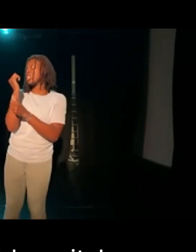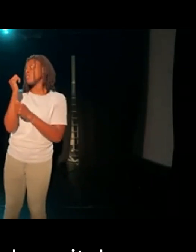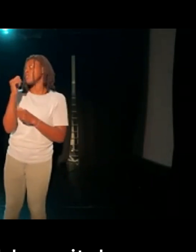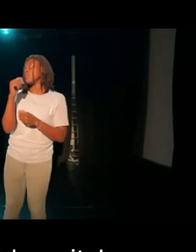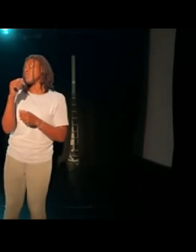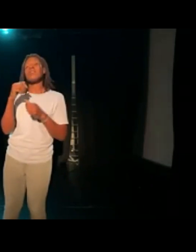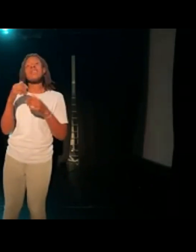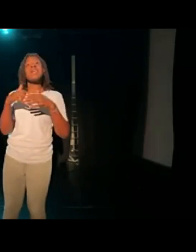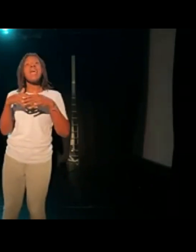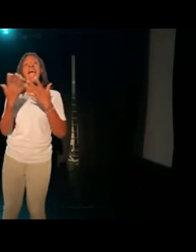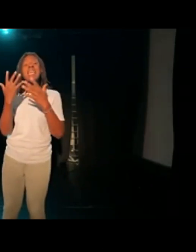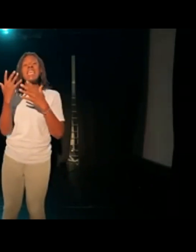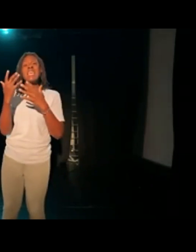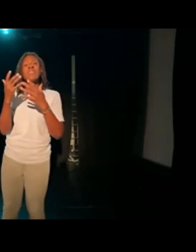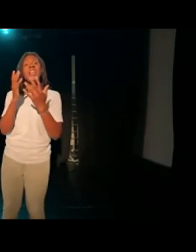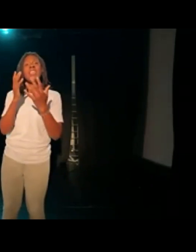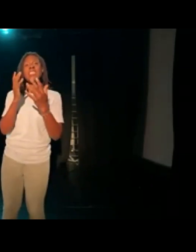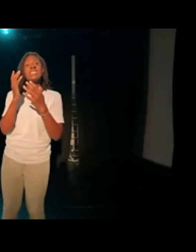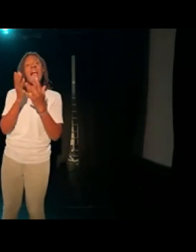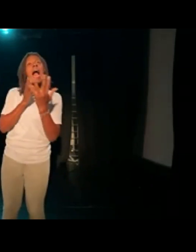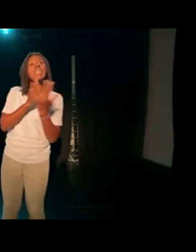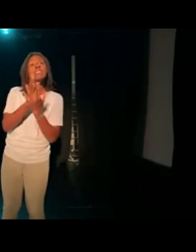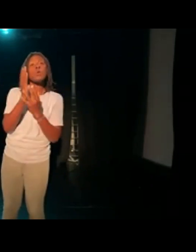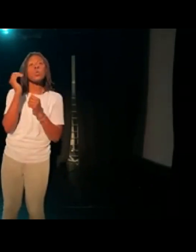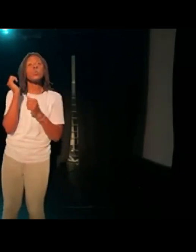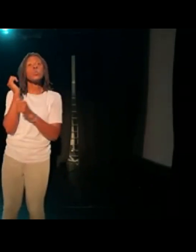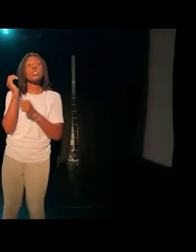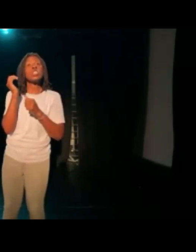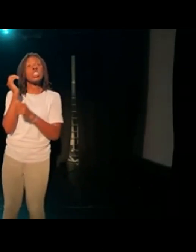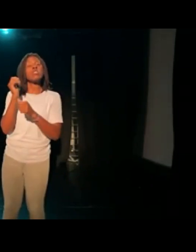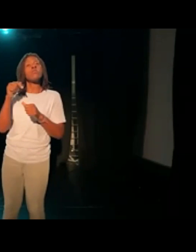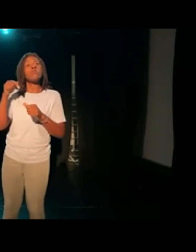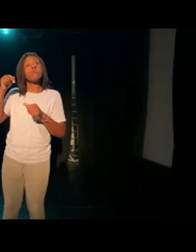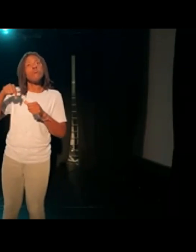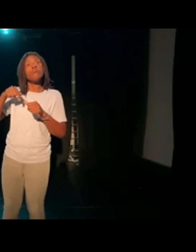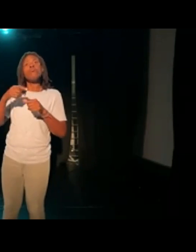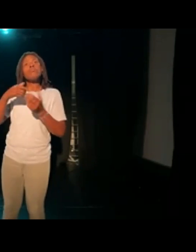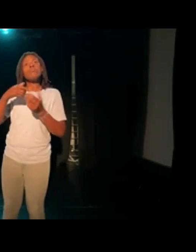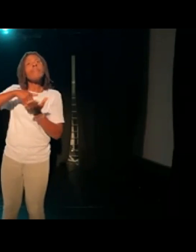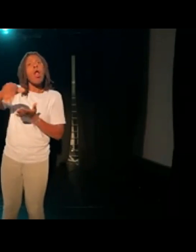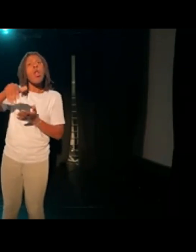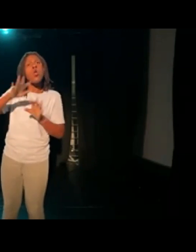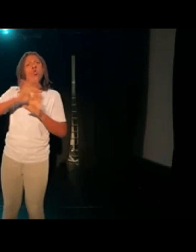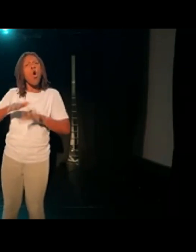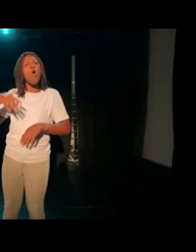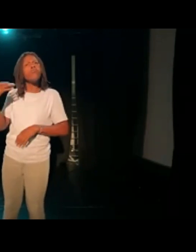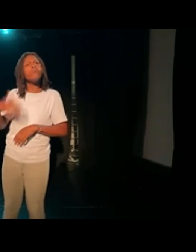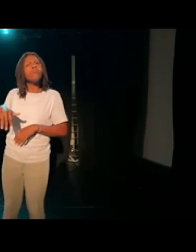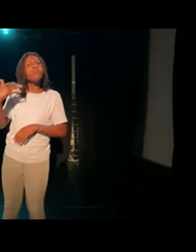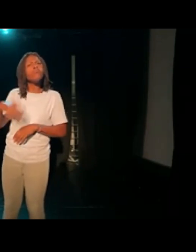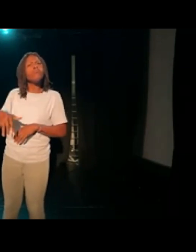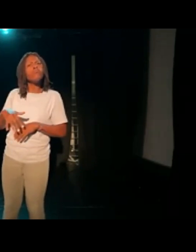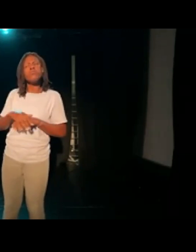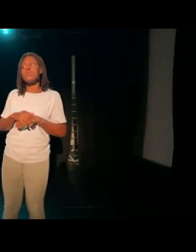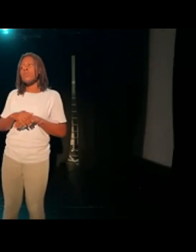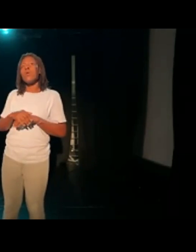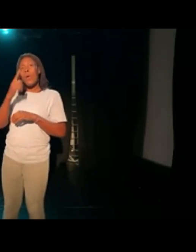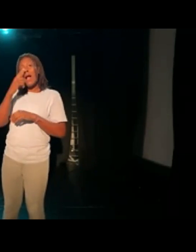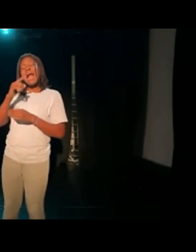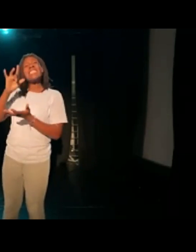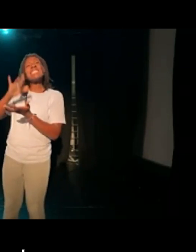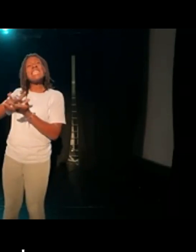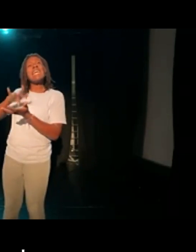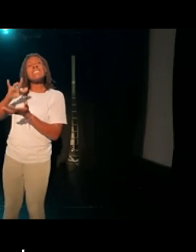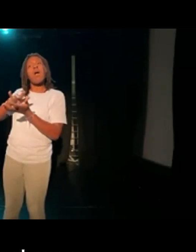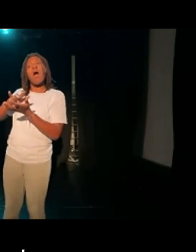accessible switch that you've got. And the idea with this was that we'd make these affordable and be able to drop them off with centers so that they could have a play with them.